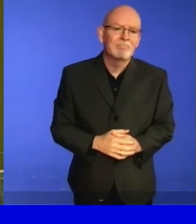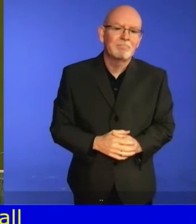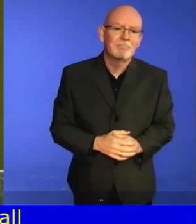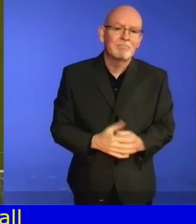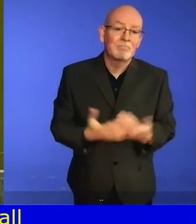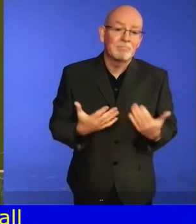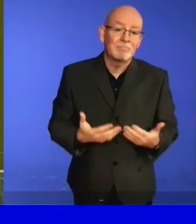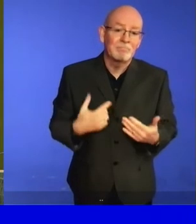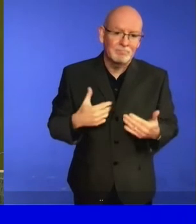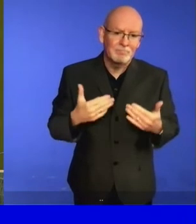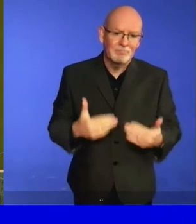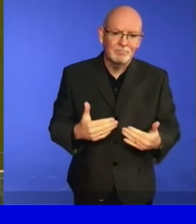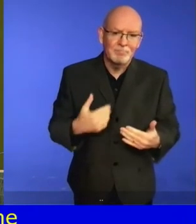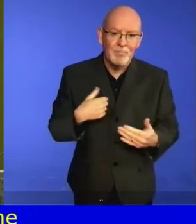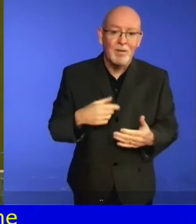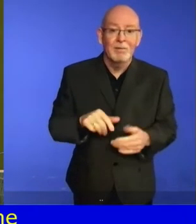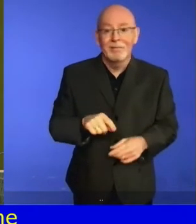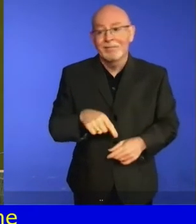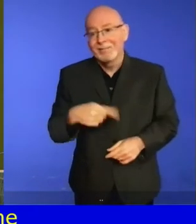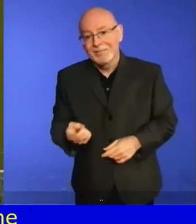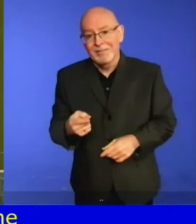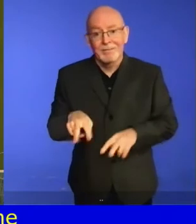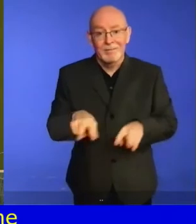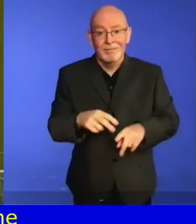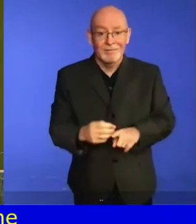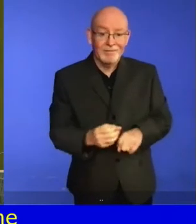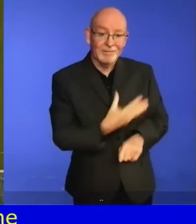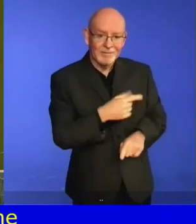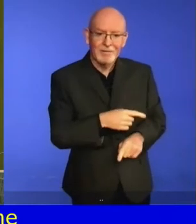on the rights of persons with disabilities.